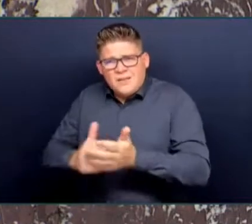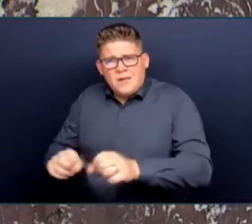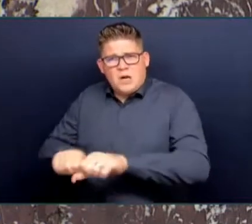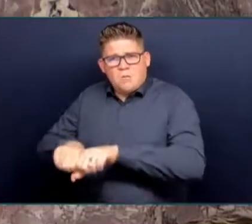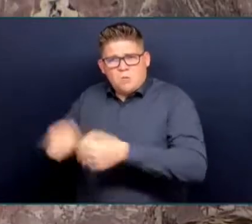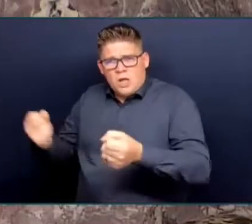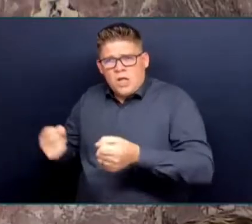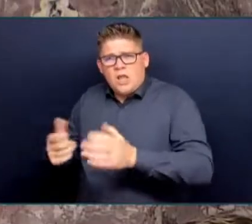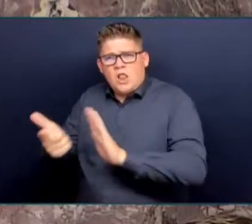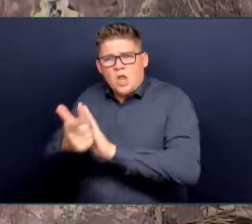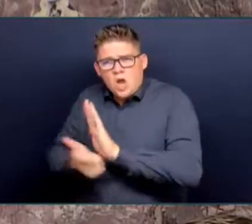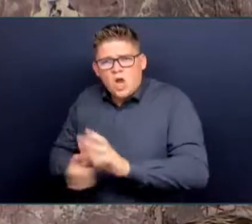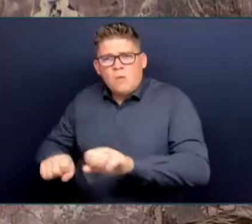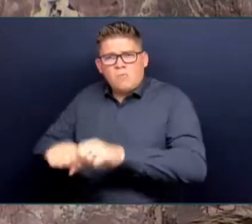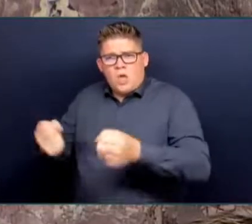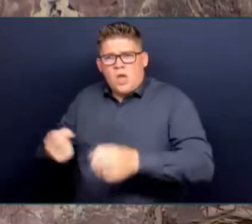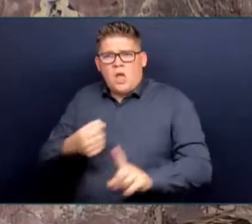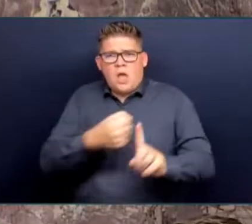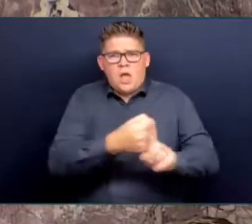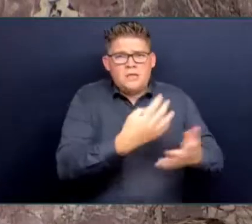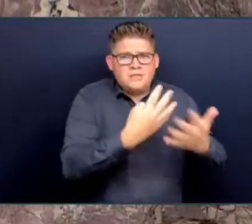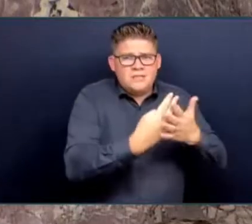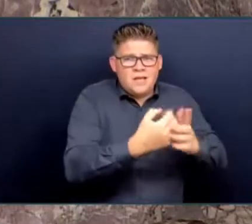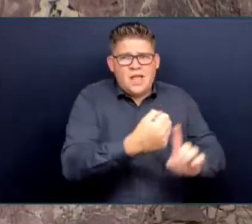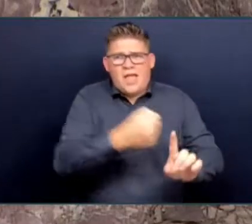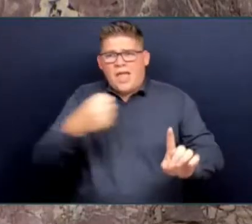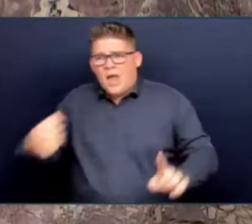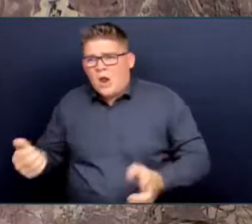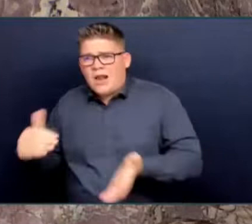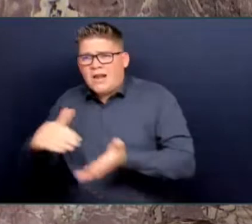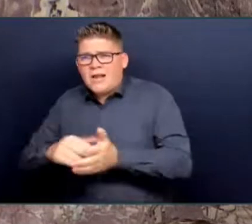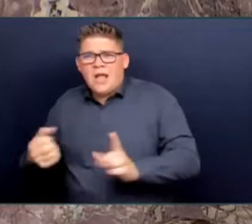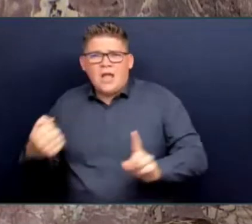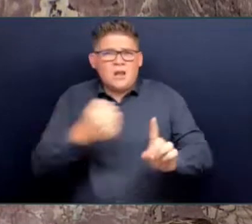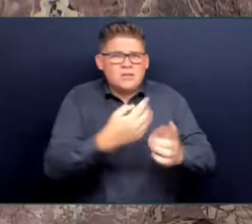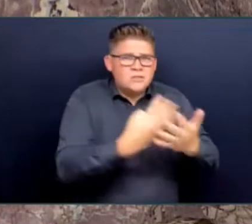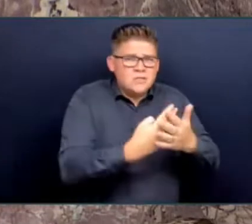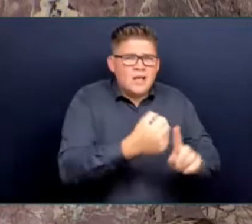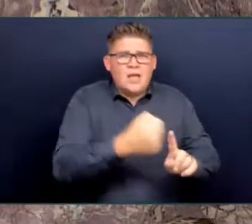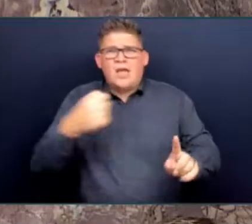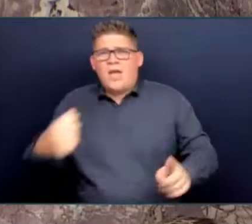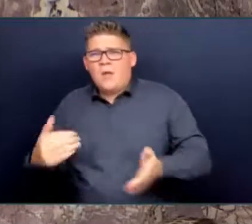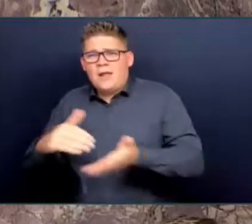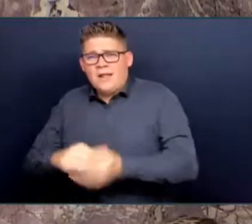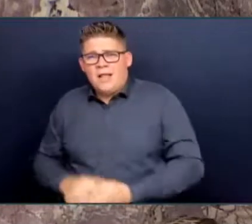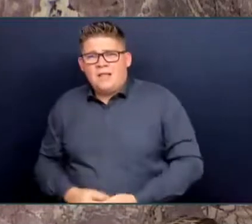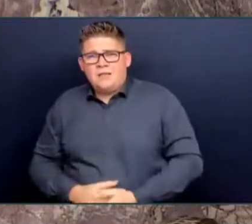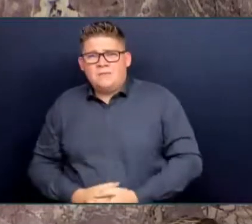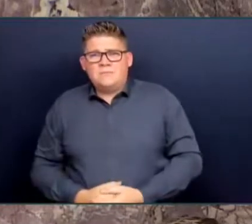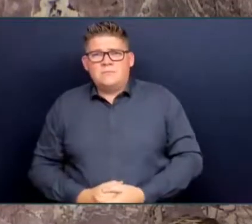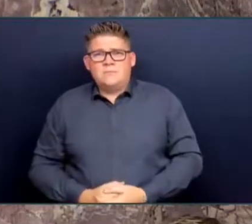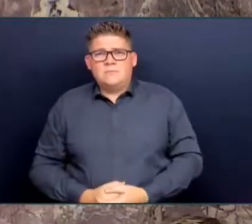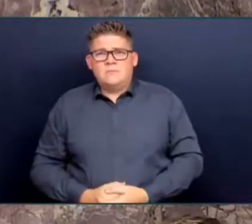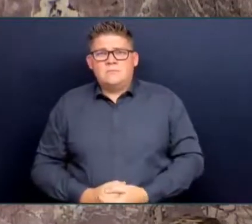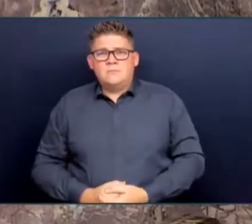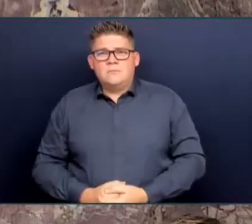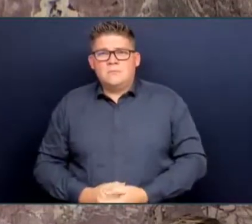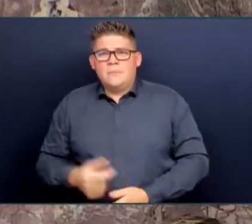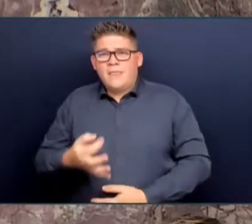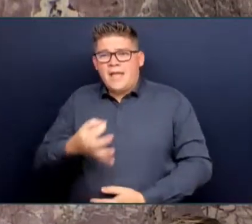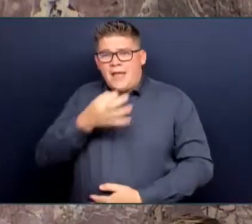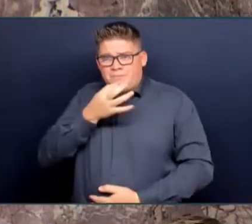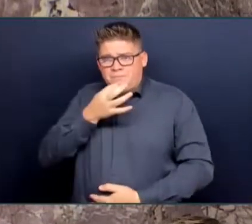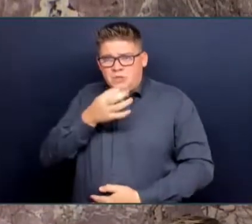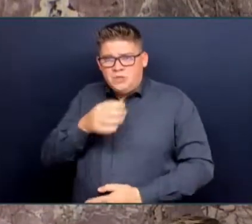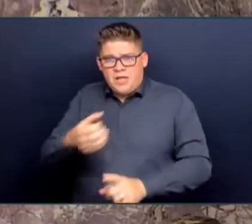again. The next Premier's own hand-picked expert, Doug Lepard, confirmed this is a unique BCE